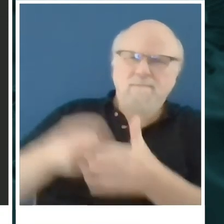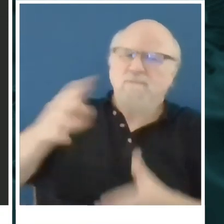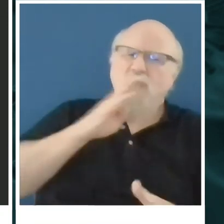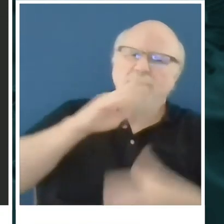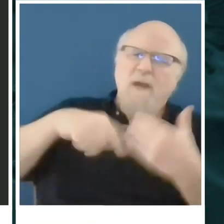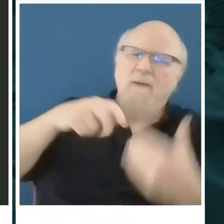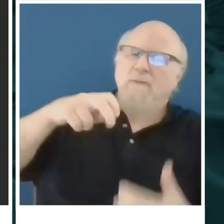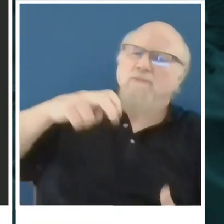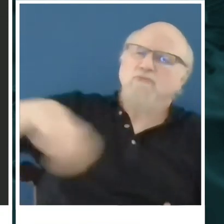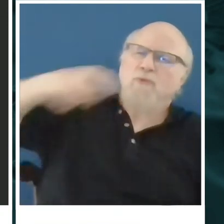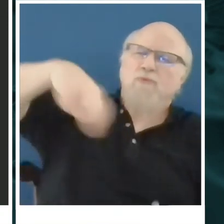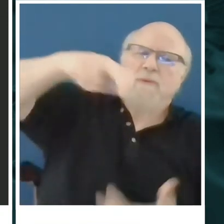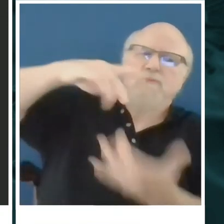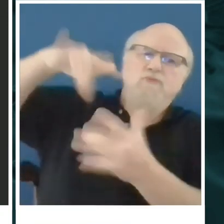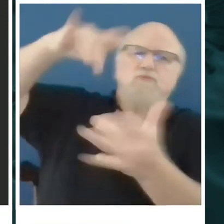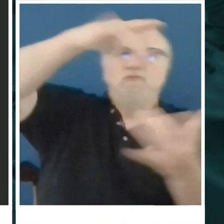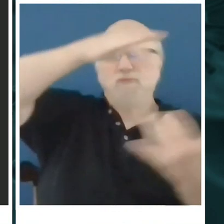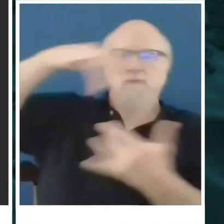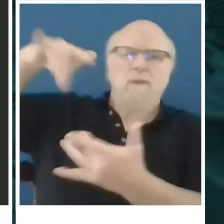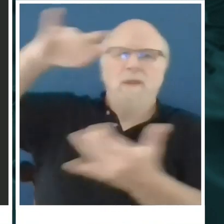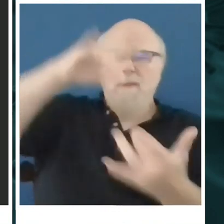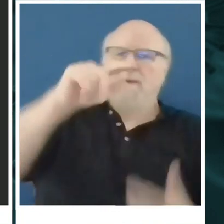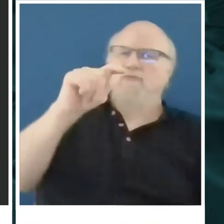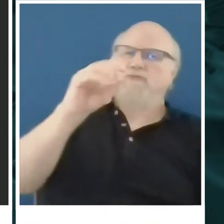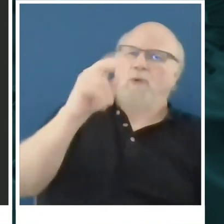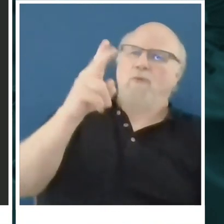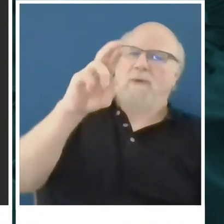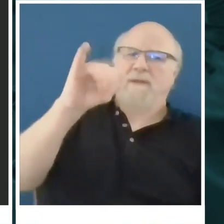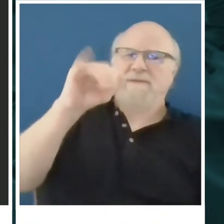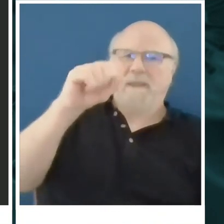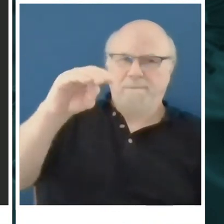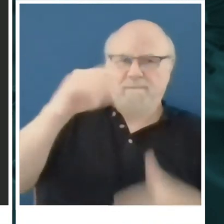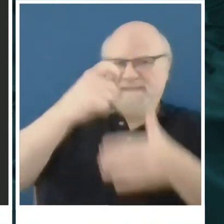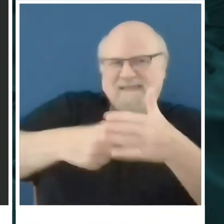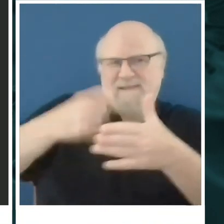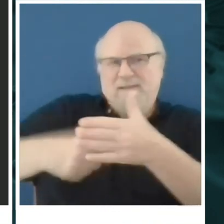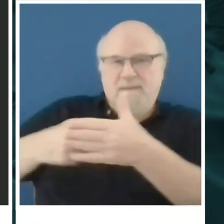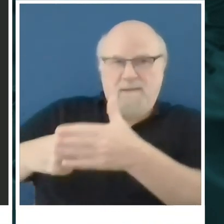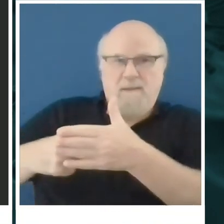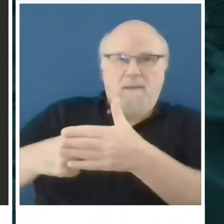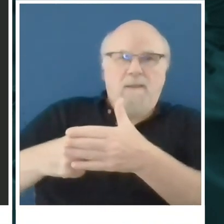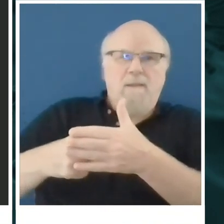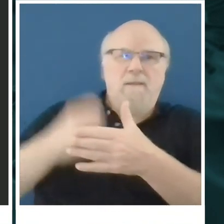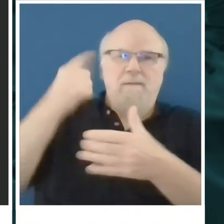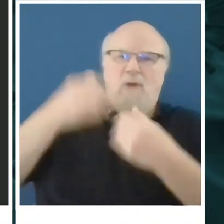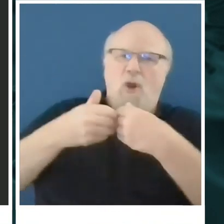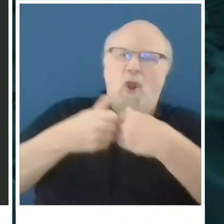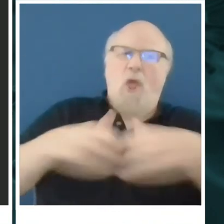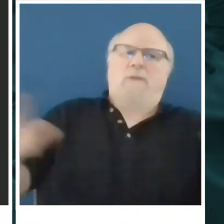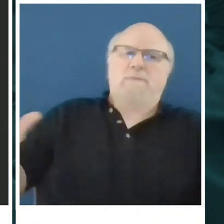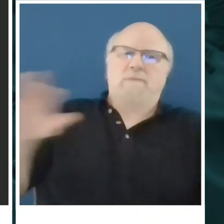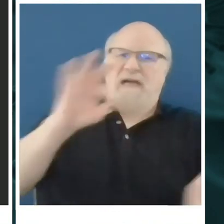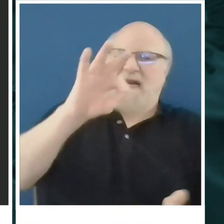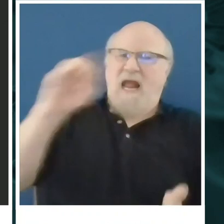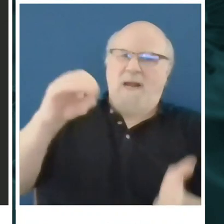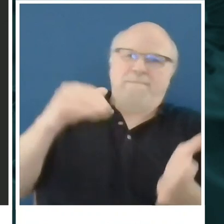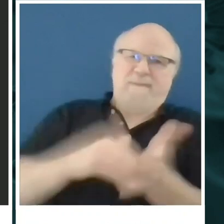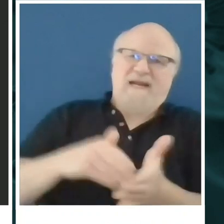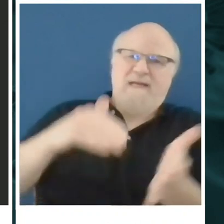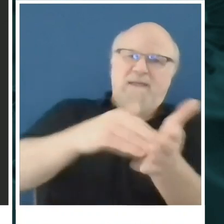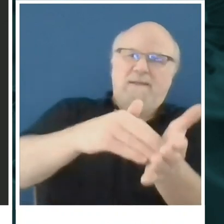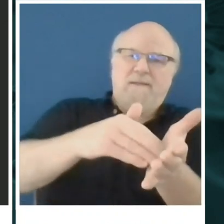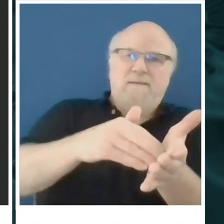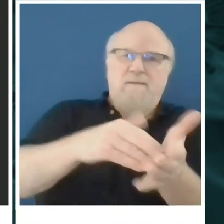we're looking at for March figures and how this whole economic picture is affecting things like the pension obligation.